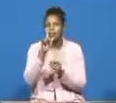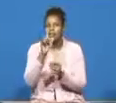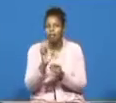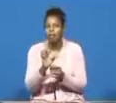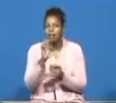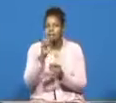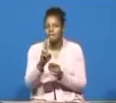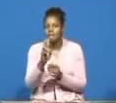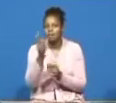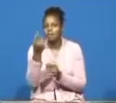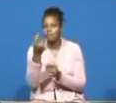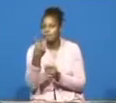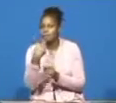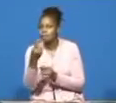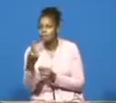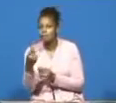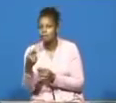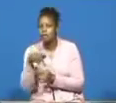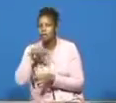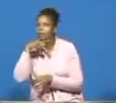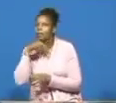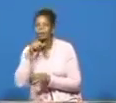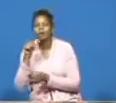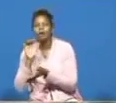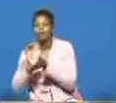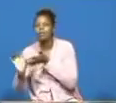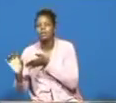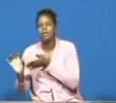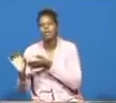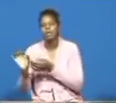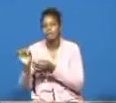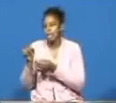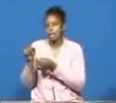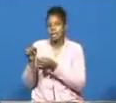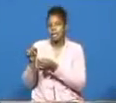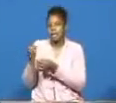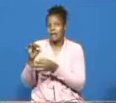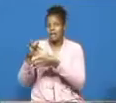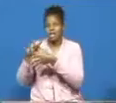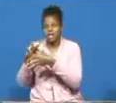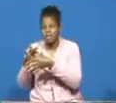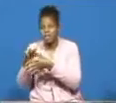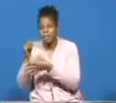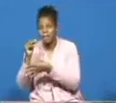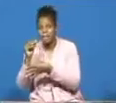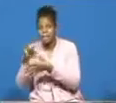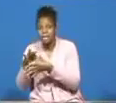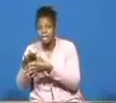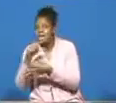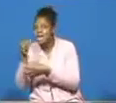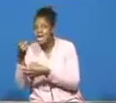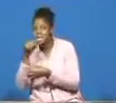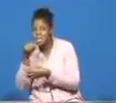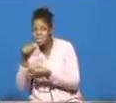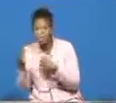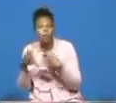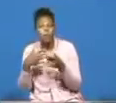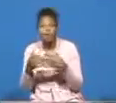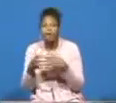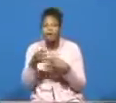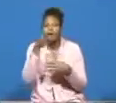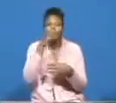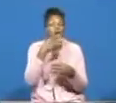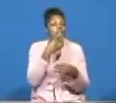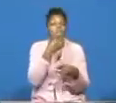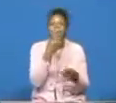cloven-footed he is unclean unto you of his flesh you shall not eat whatever god says is right